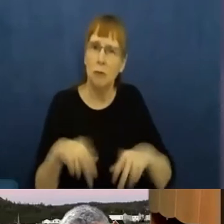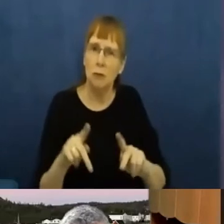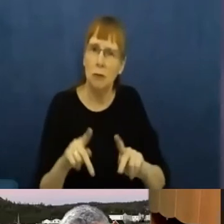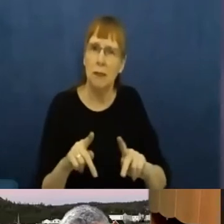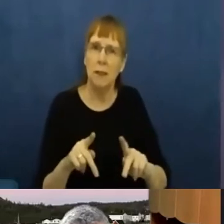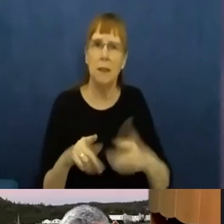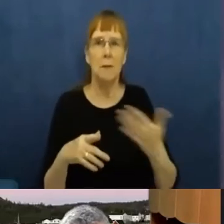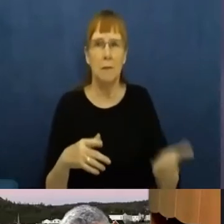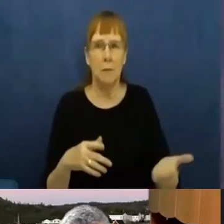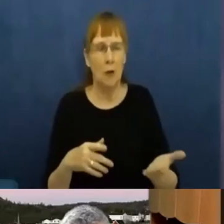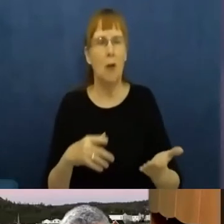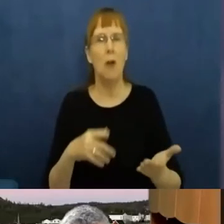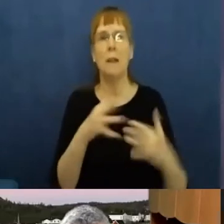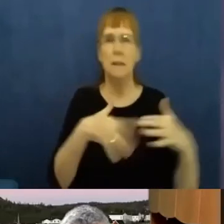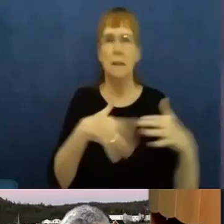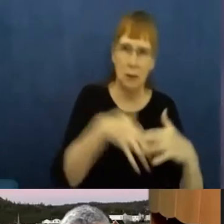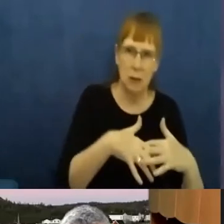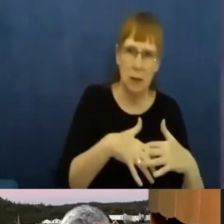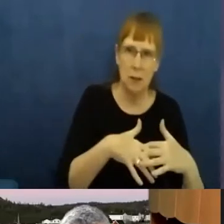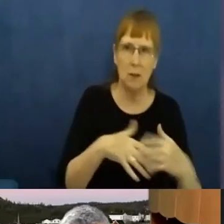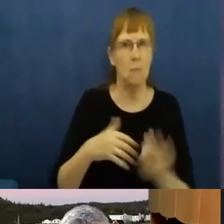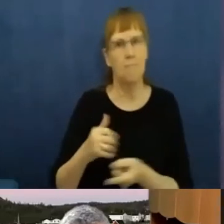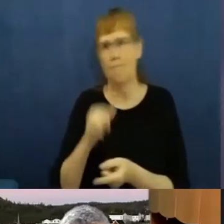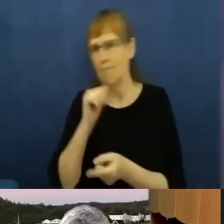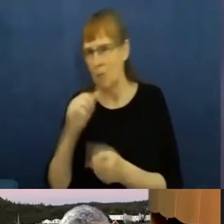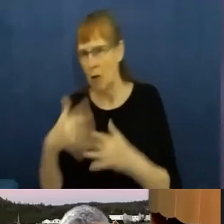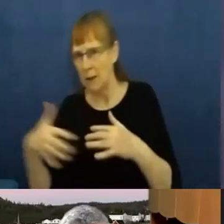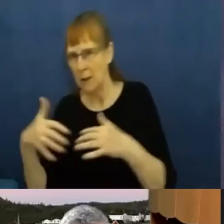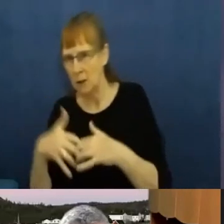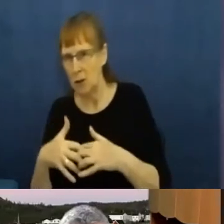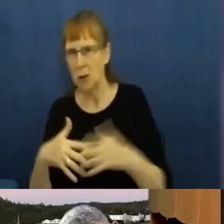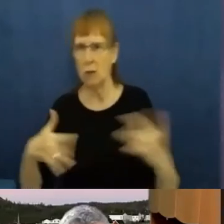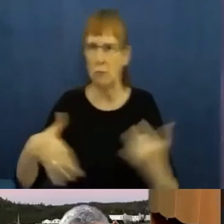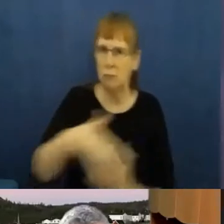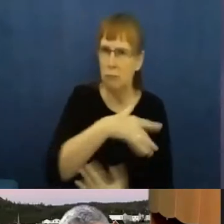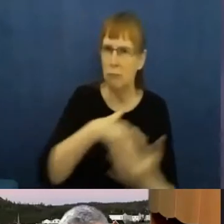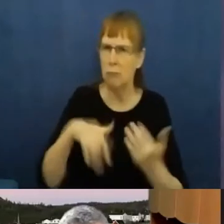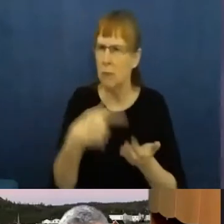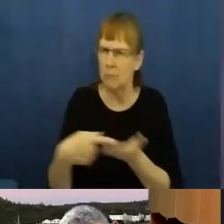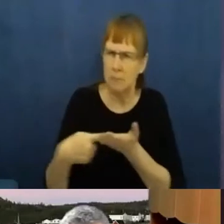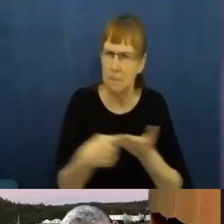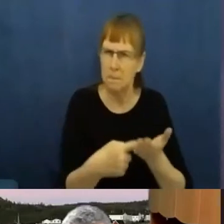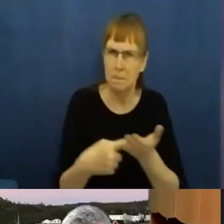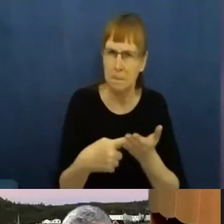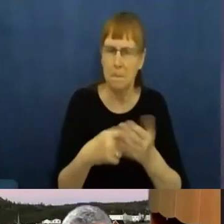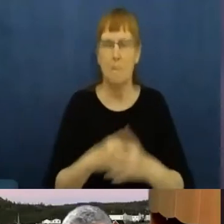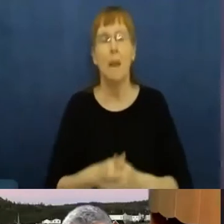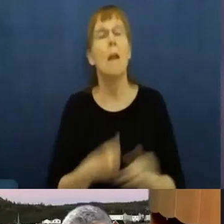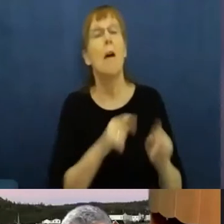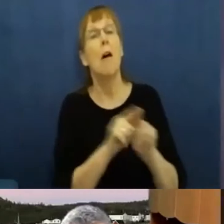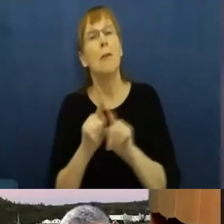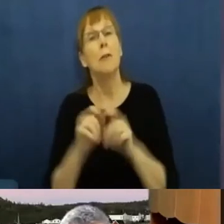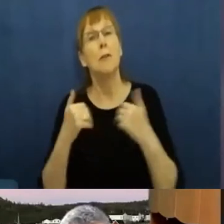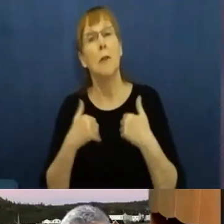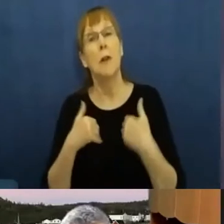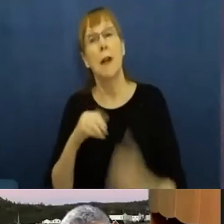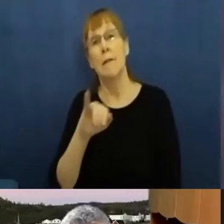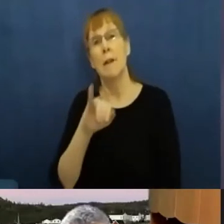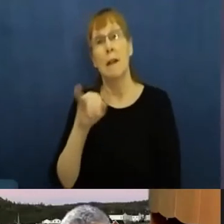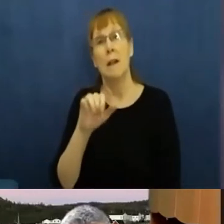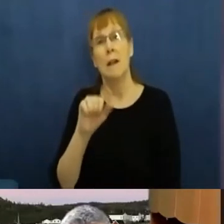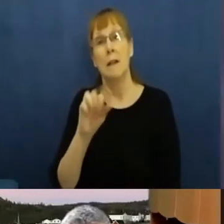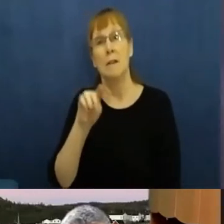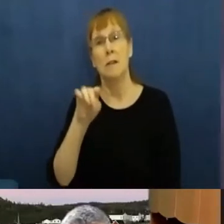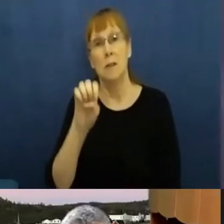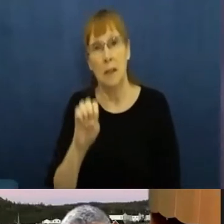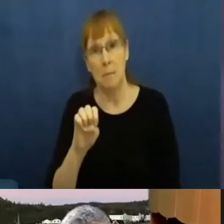this. We also have with us Jamie Snook, scholar from 2017. 2017 scholar